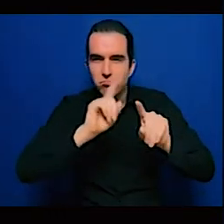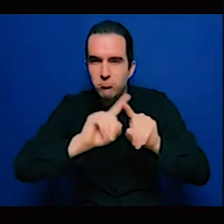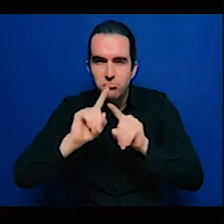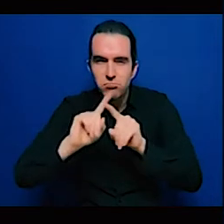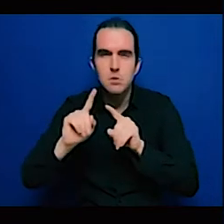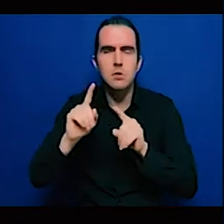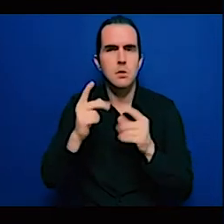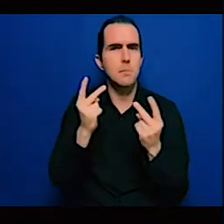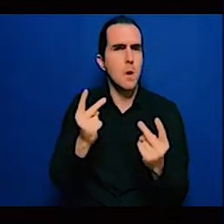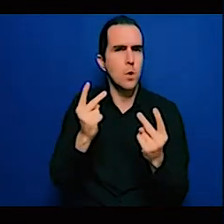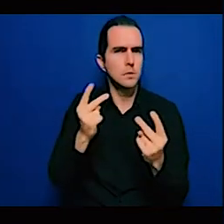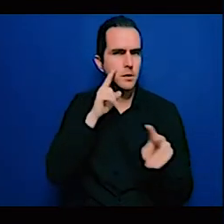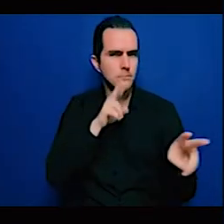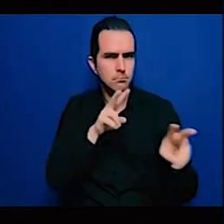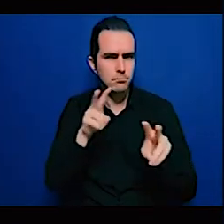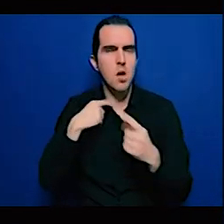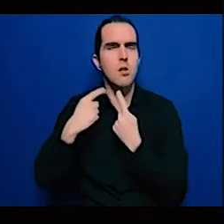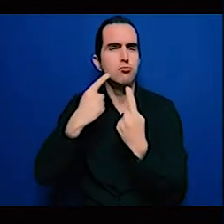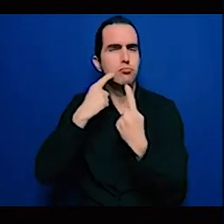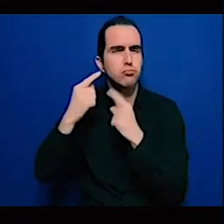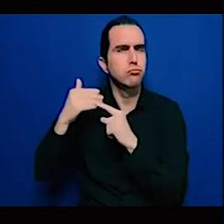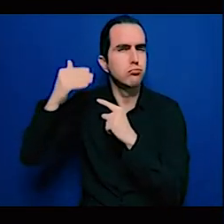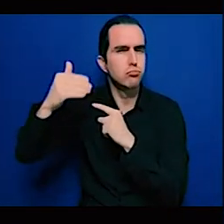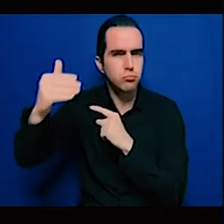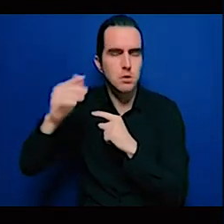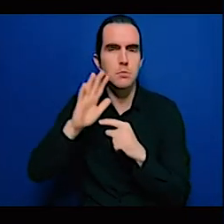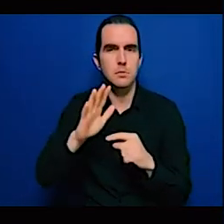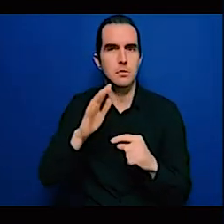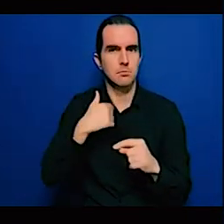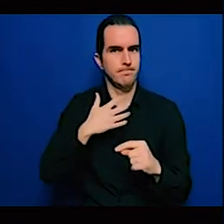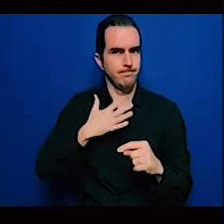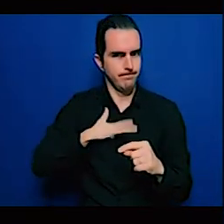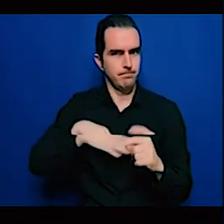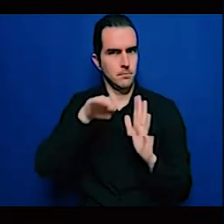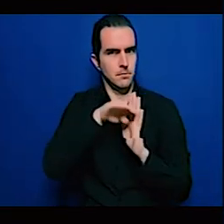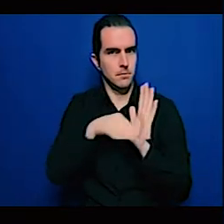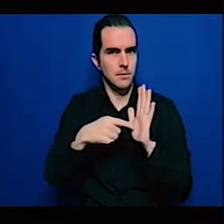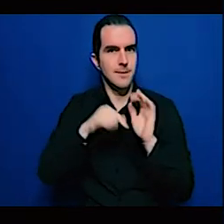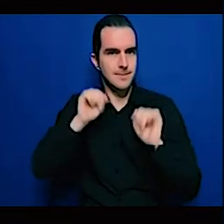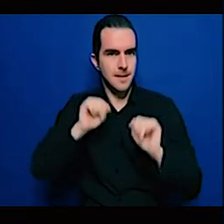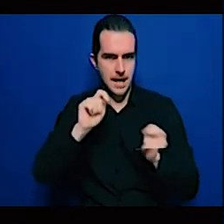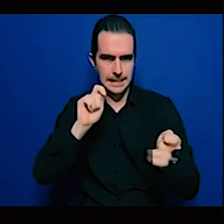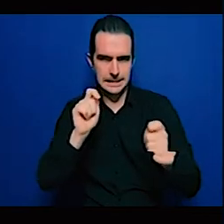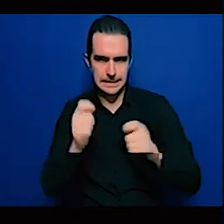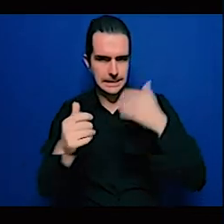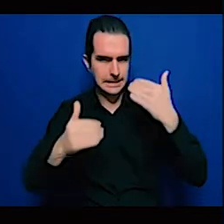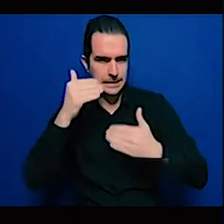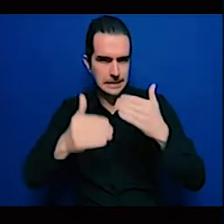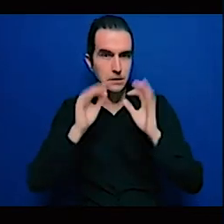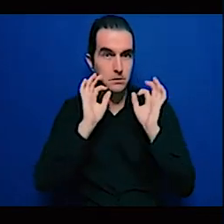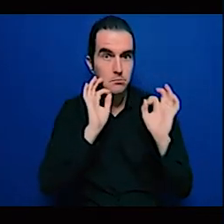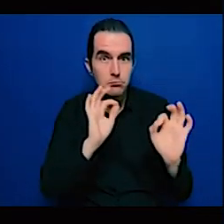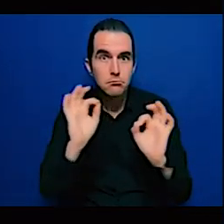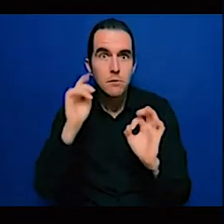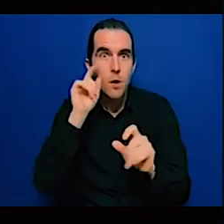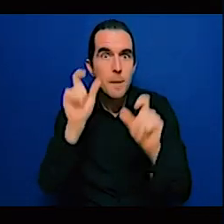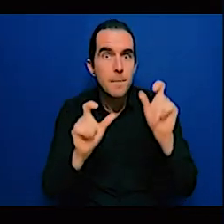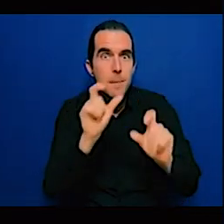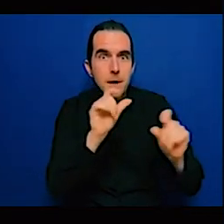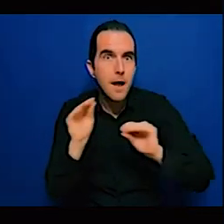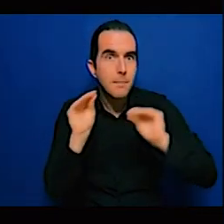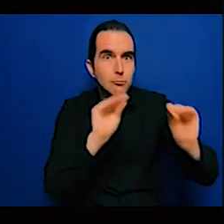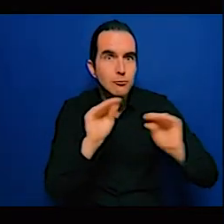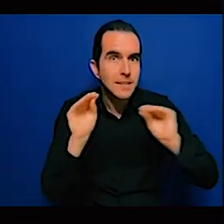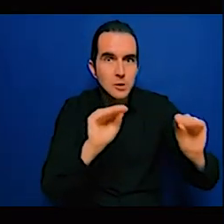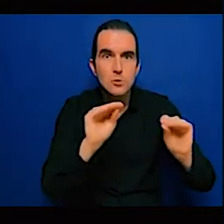which is important to retain from the IPCC report is rising sea levels, which will impact